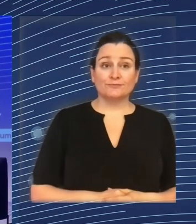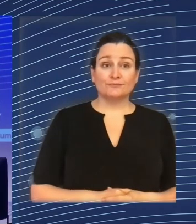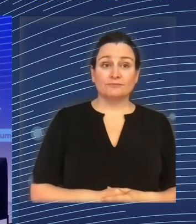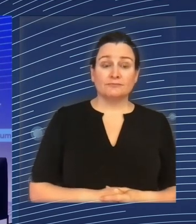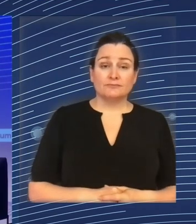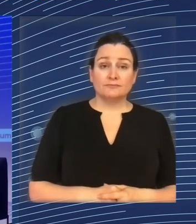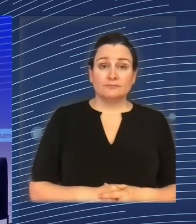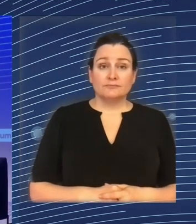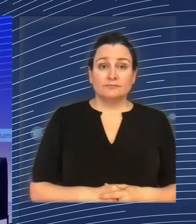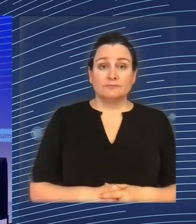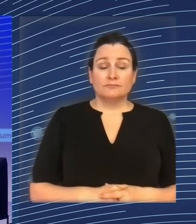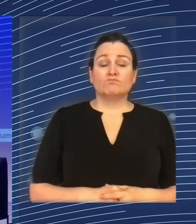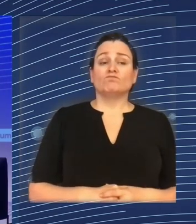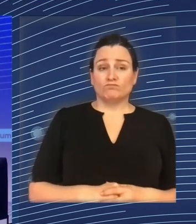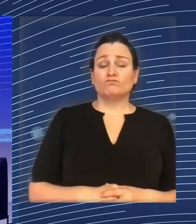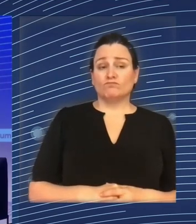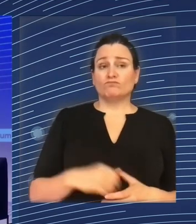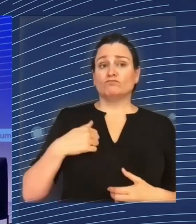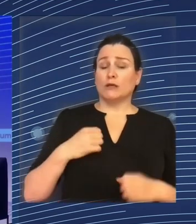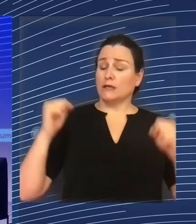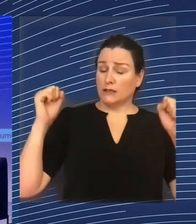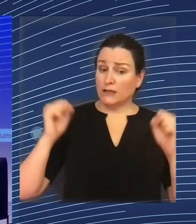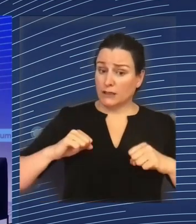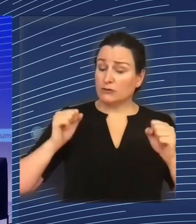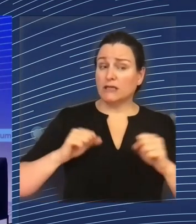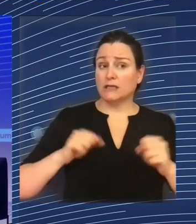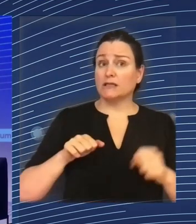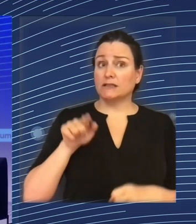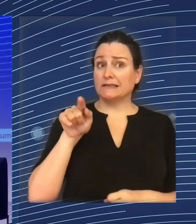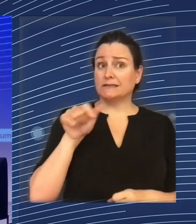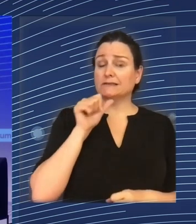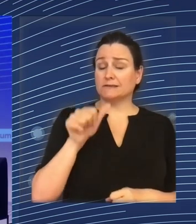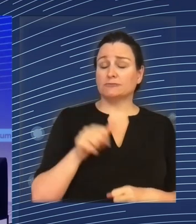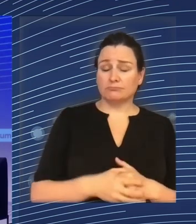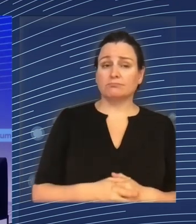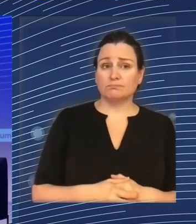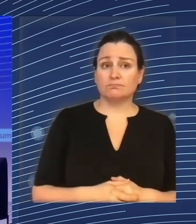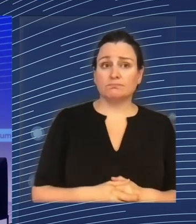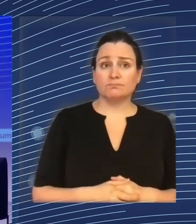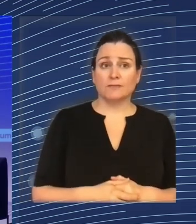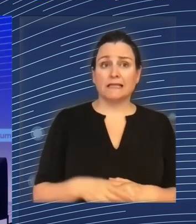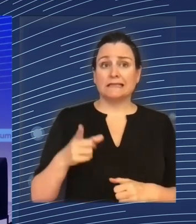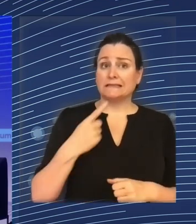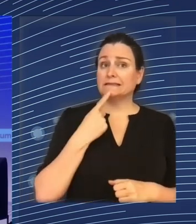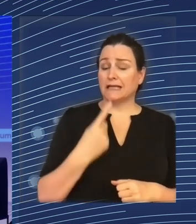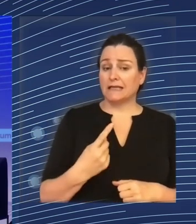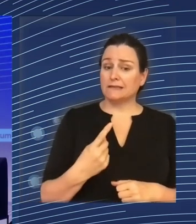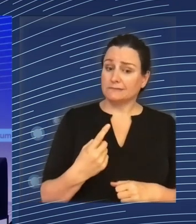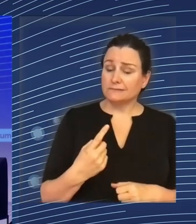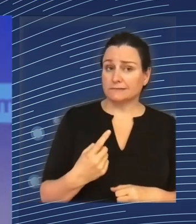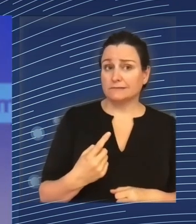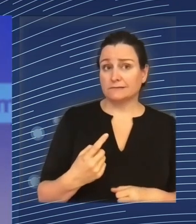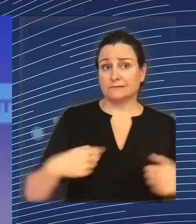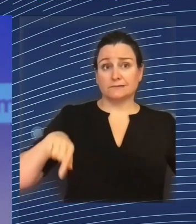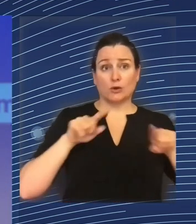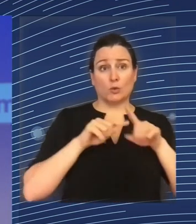with Martin. I think he has made it very clear, but he has highlighted that if we don't grow, we're going to